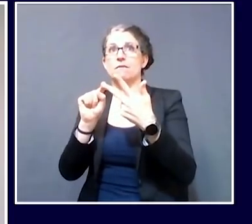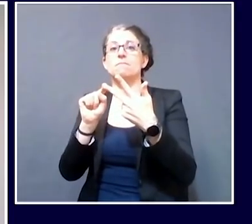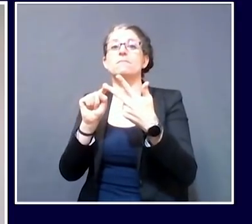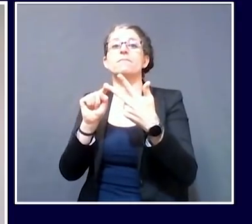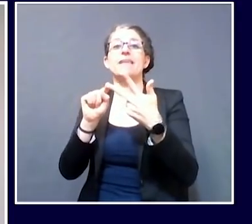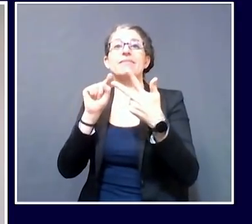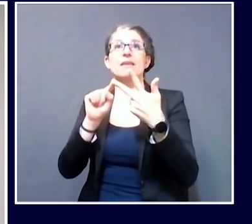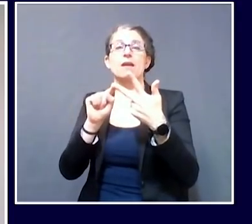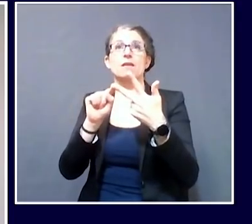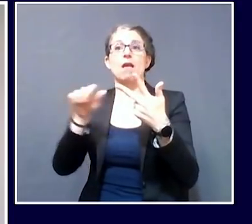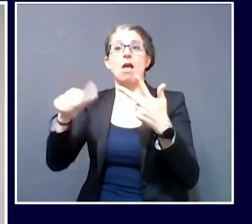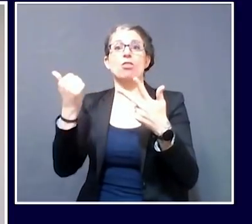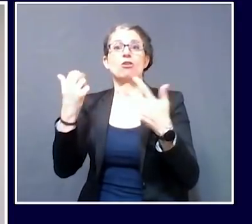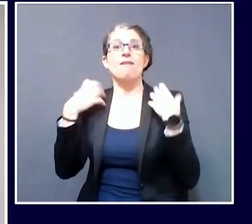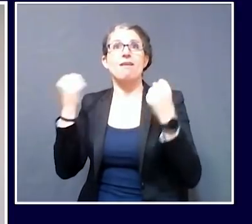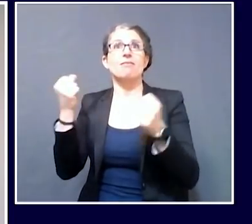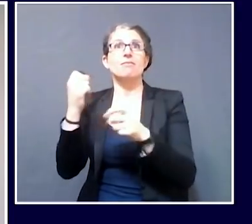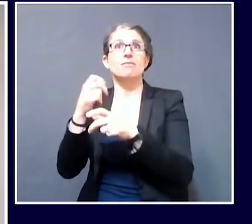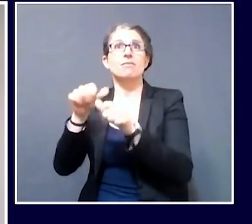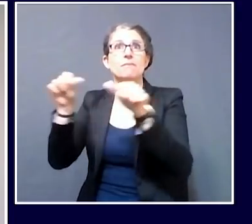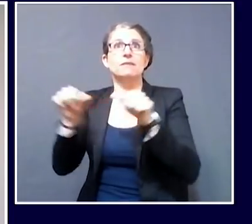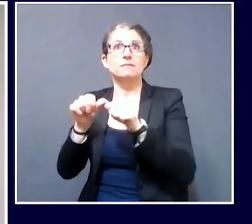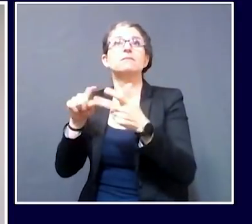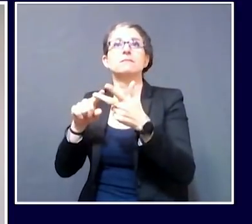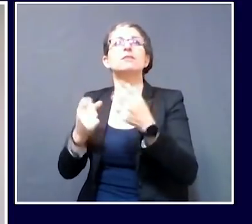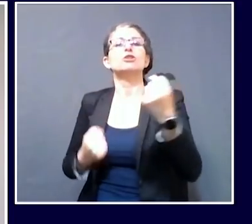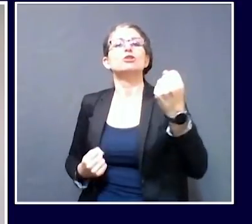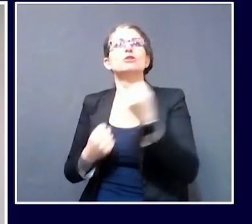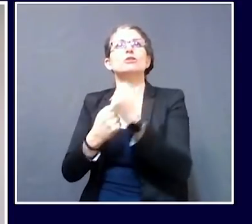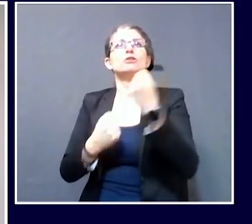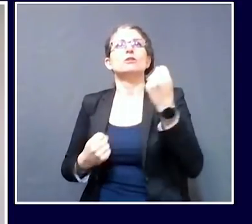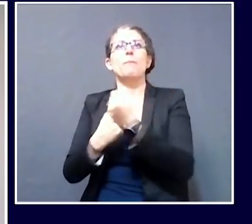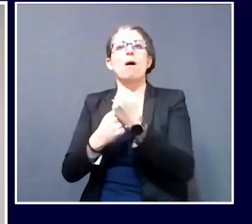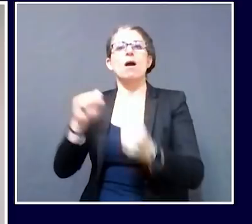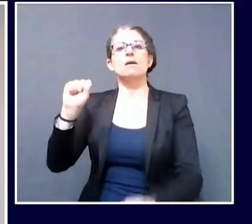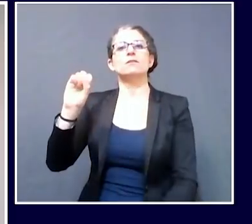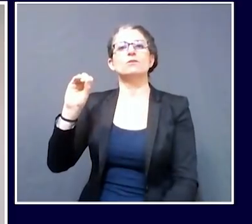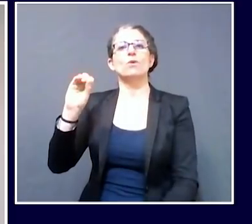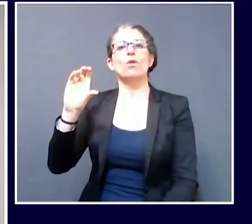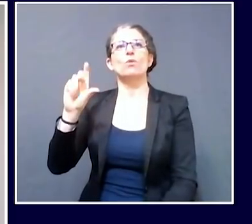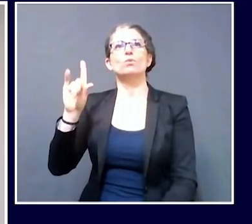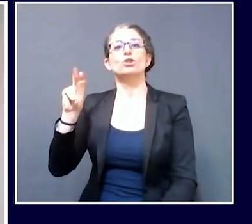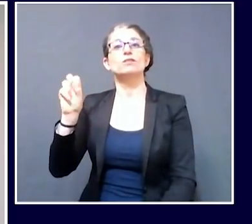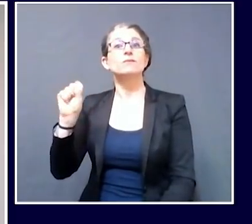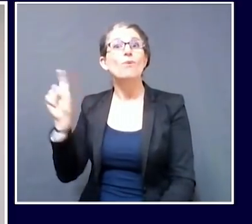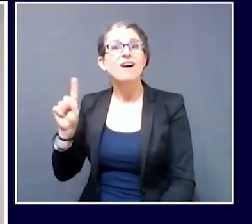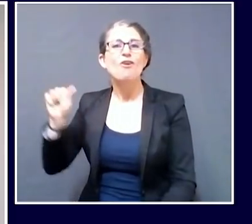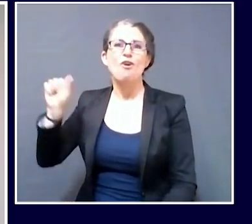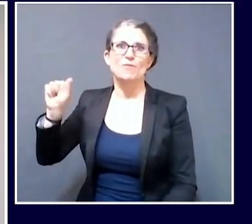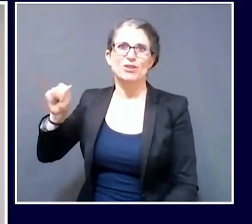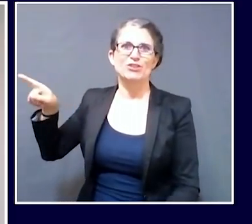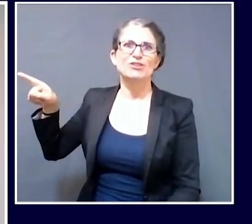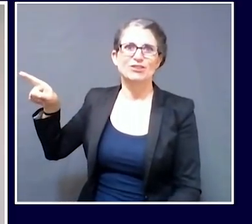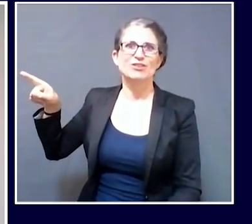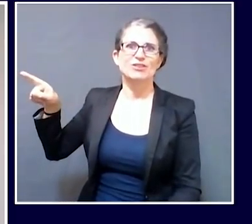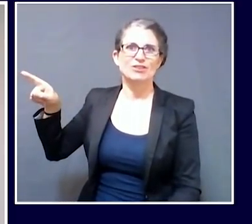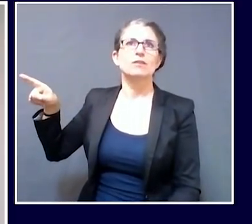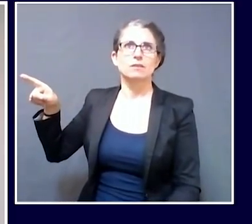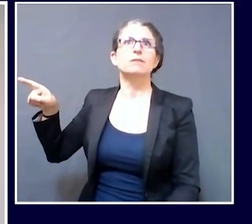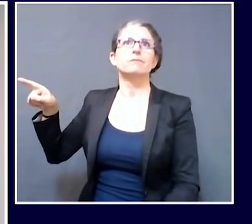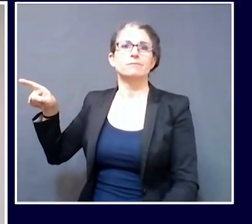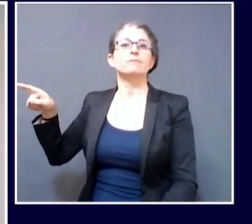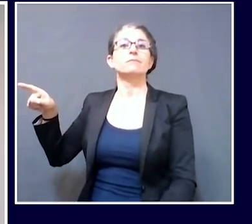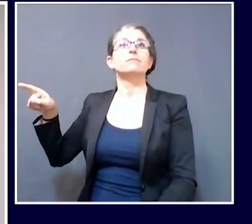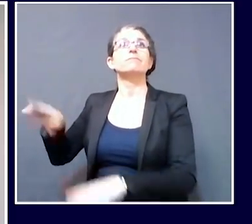And finally, at Support Solutions in the Lewiston and Auburn area, we have likewise opened an investigation after